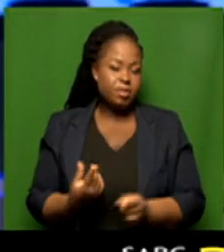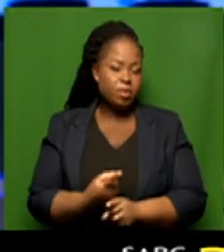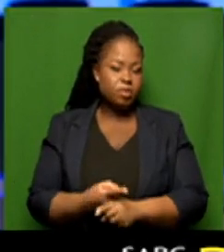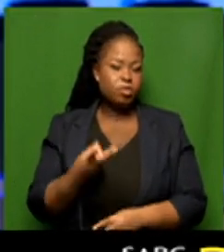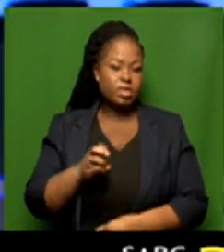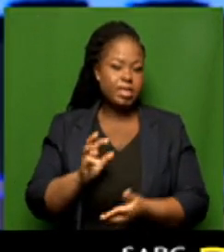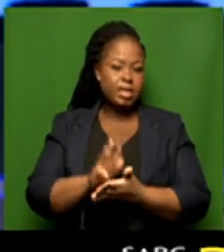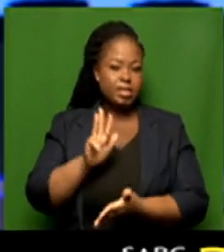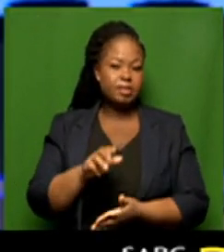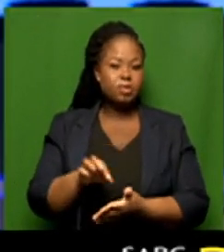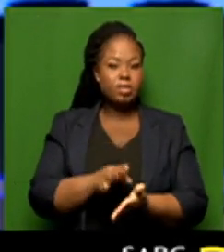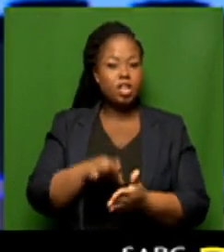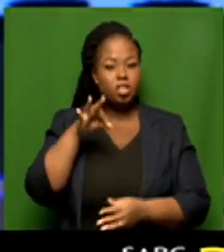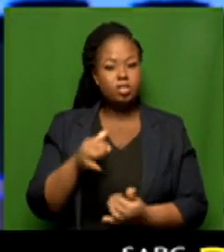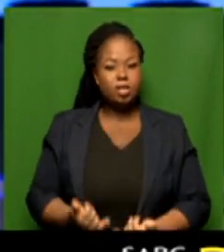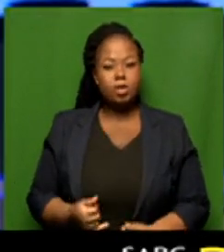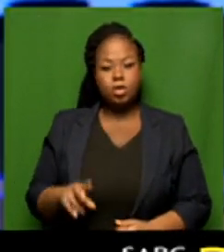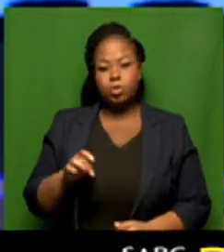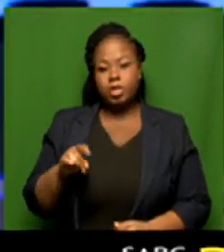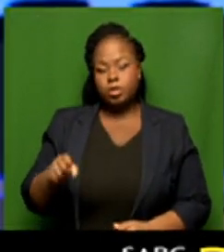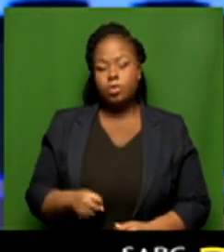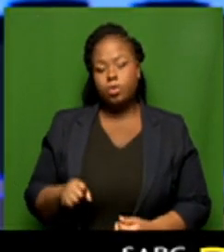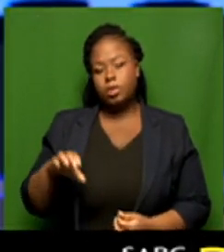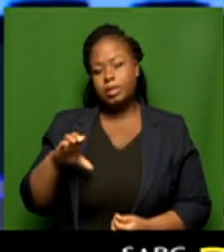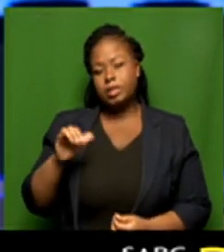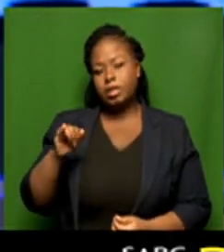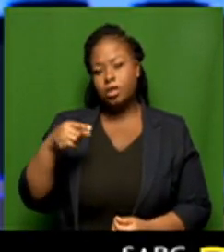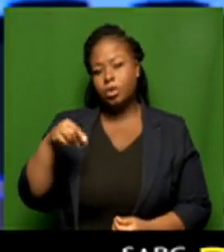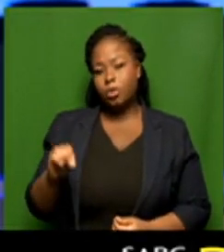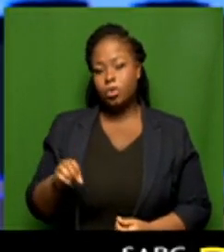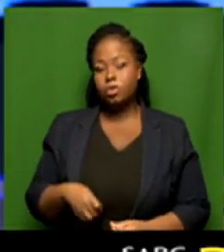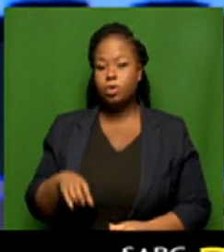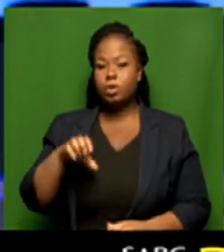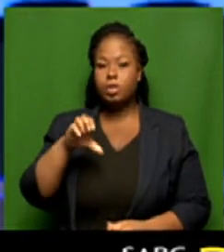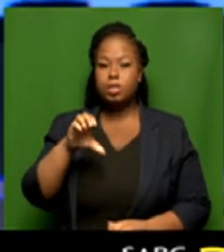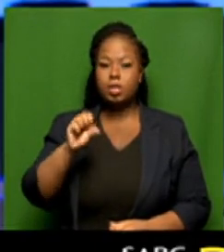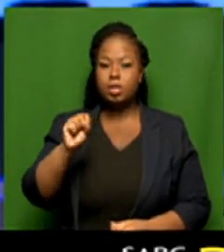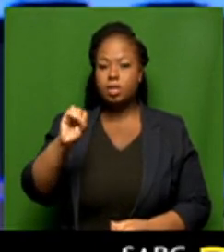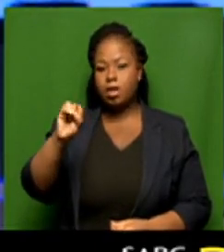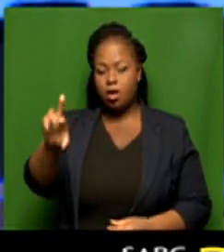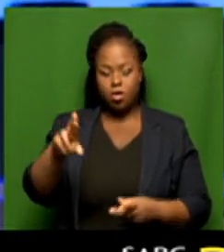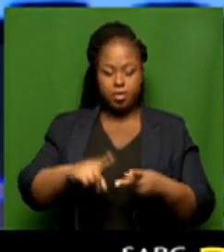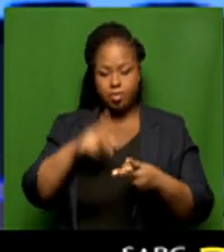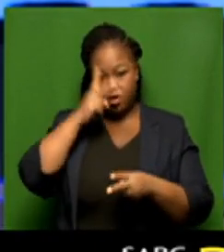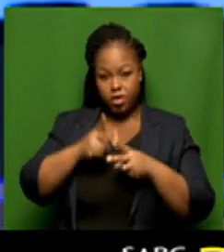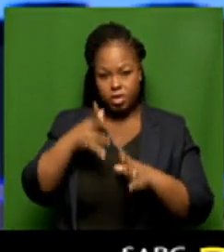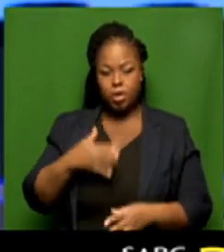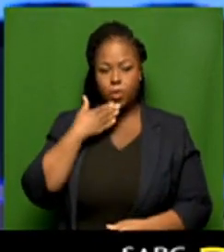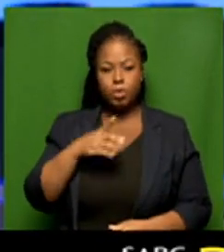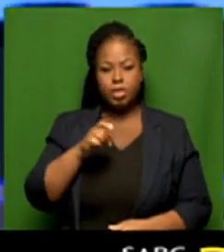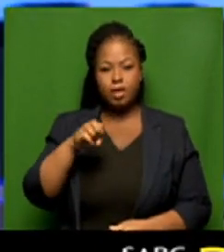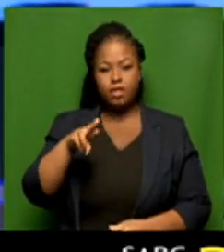these 2019 elections. Dr. Ndomiso Tringo, he's with the CSIR, as well as Professor Pravesh Deba,